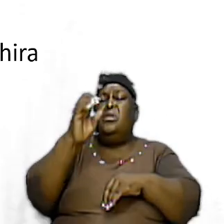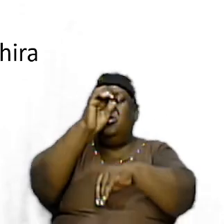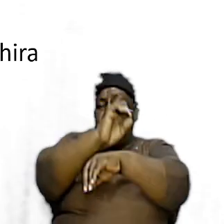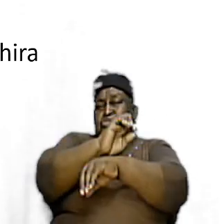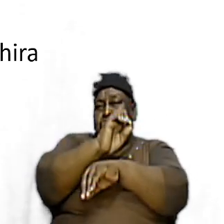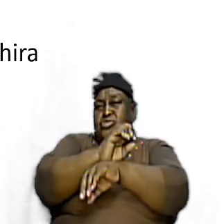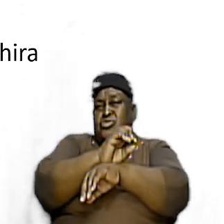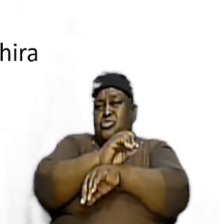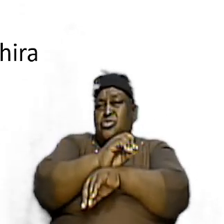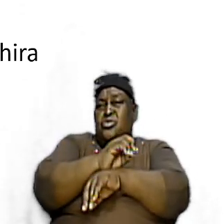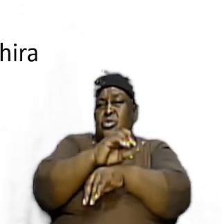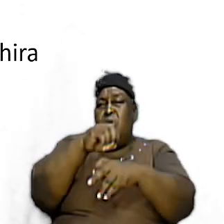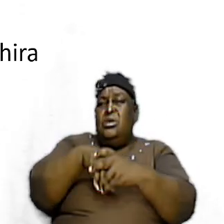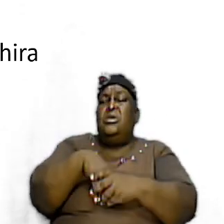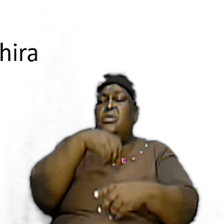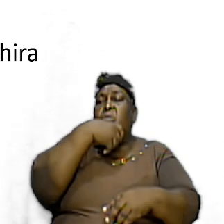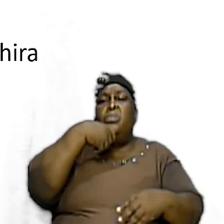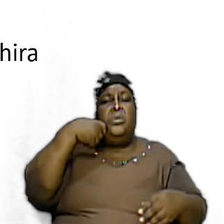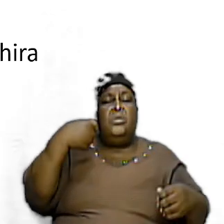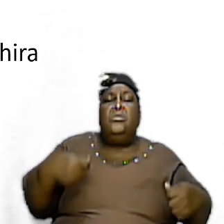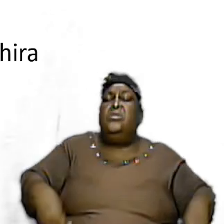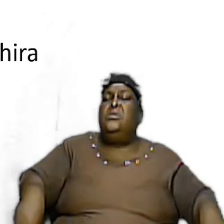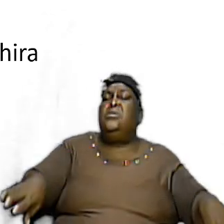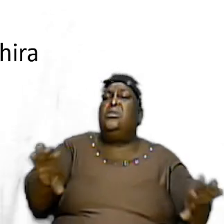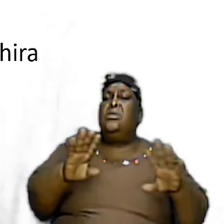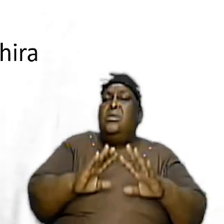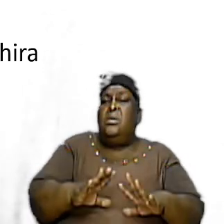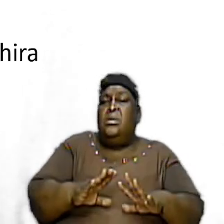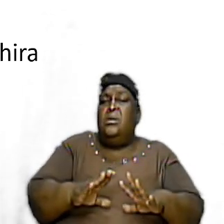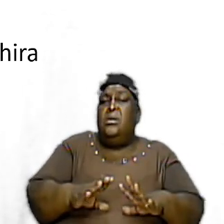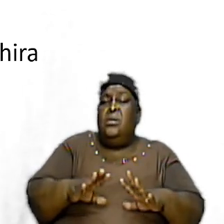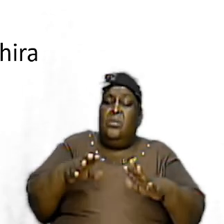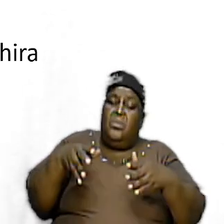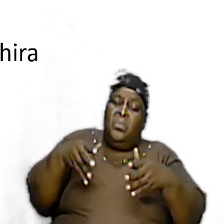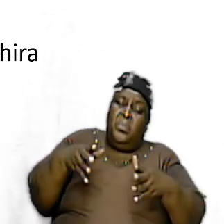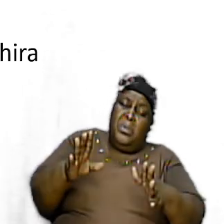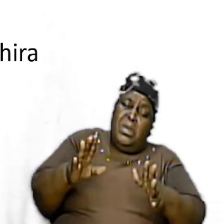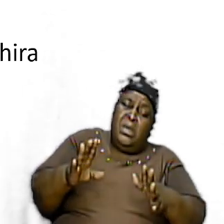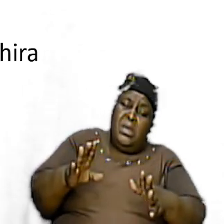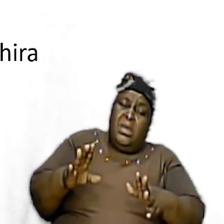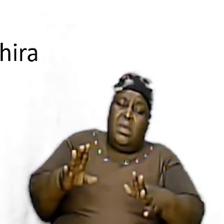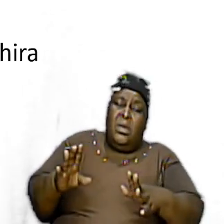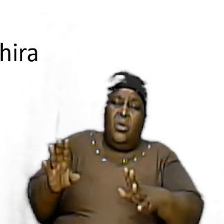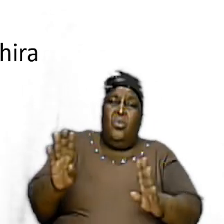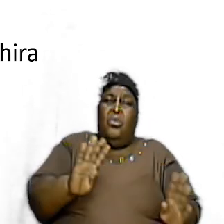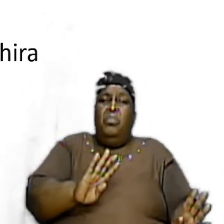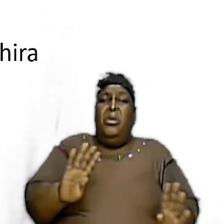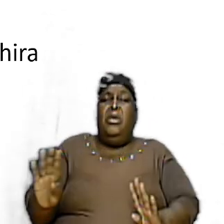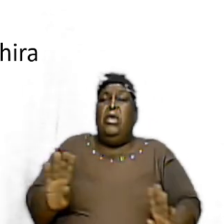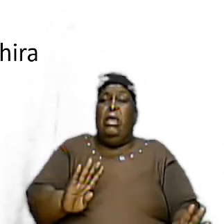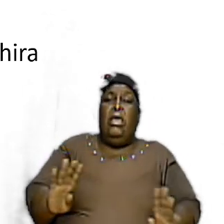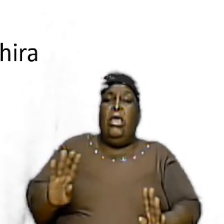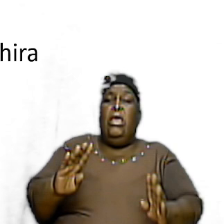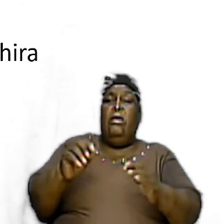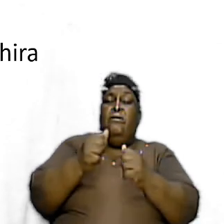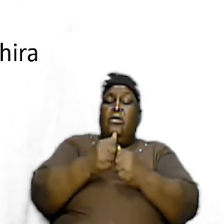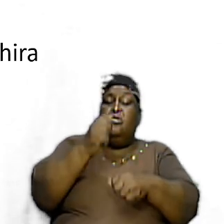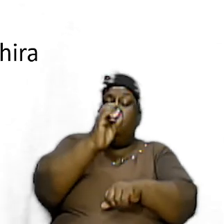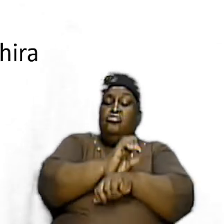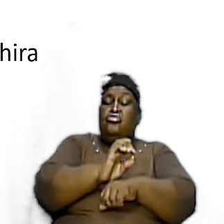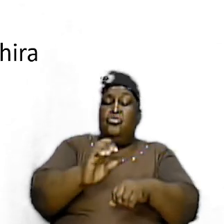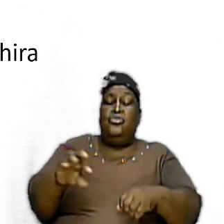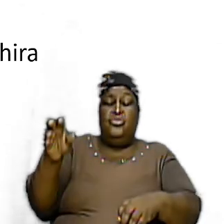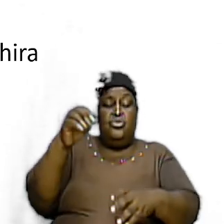church in the wilderness so the way that we treat with the church today make sure